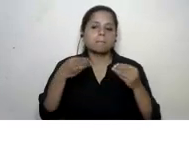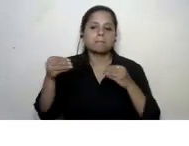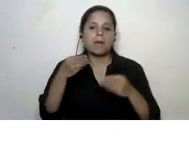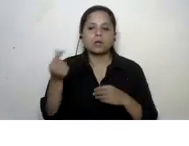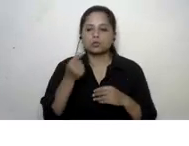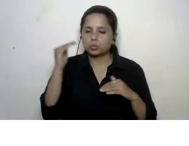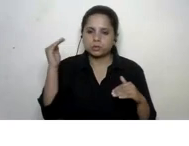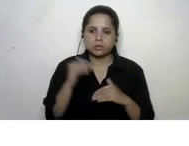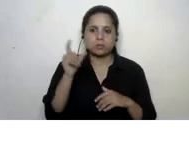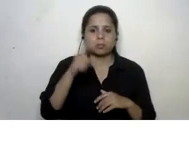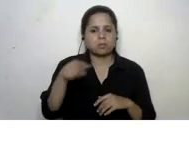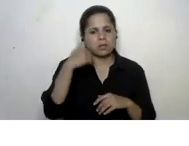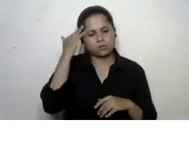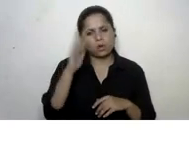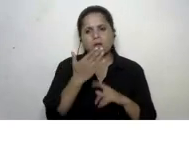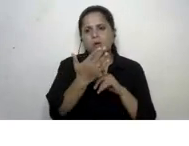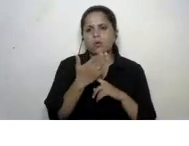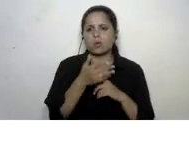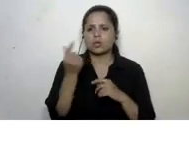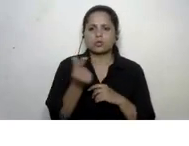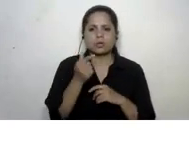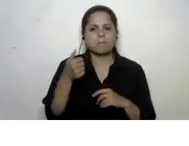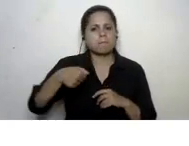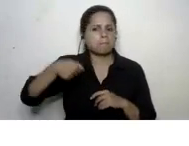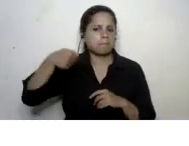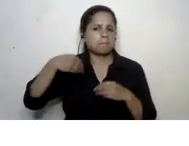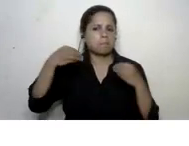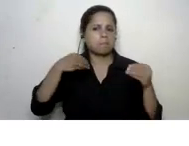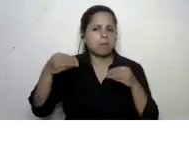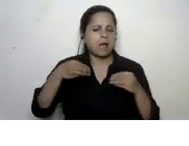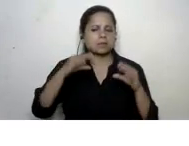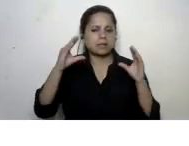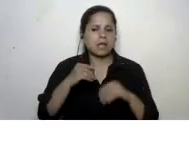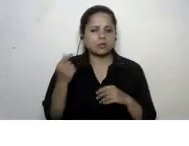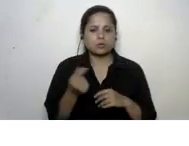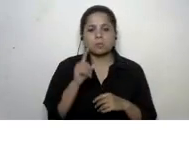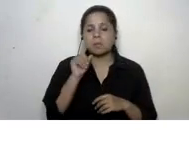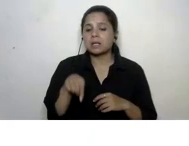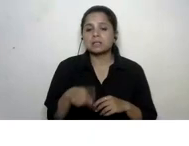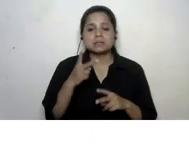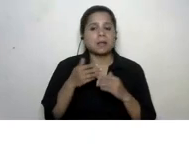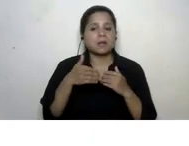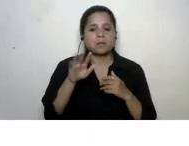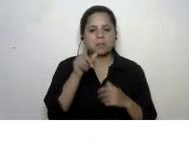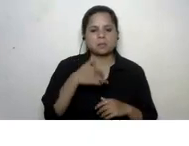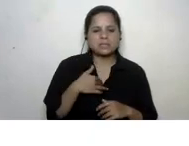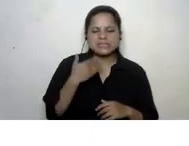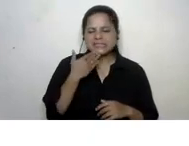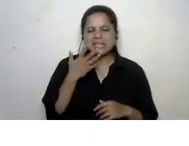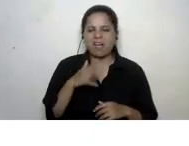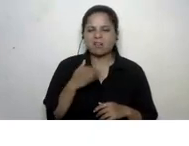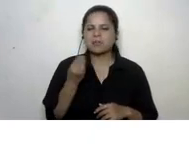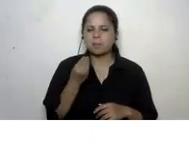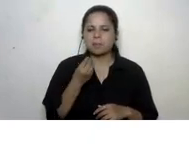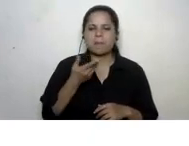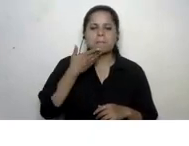think our audience has already come up with avoiding using plastic uh i think still many of us are guilty we do use single